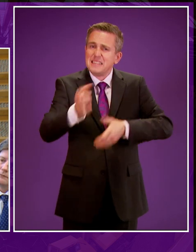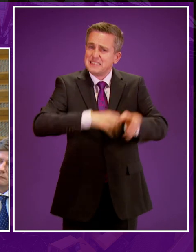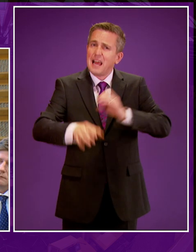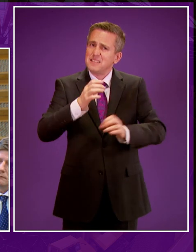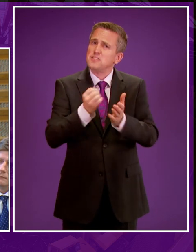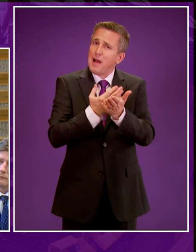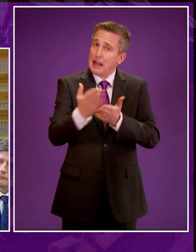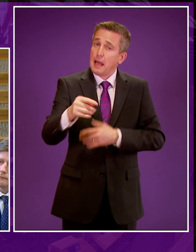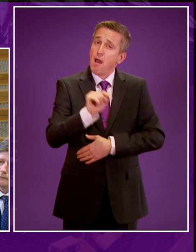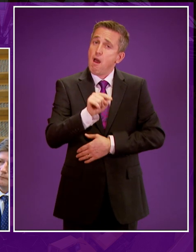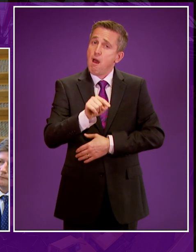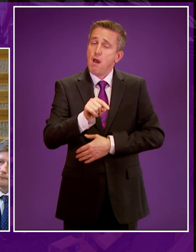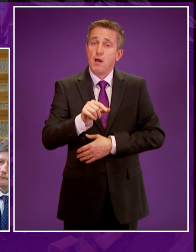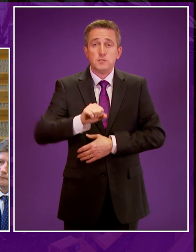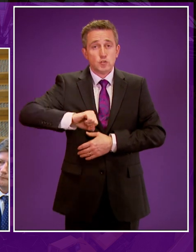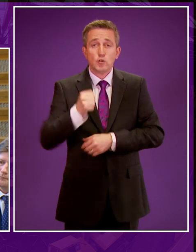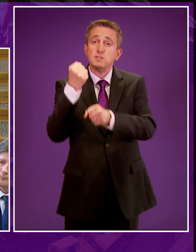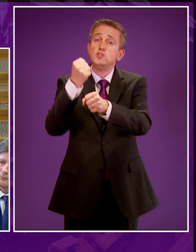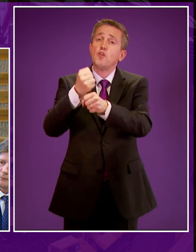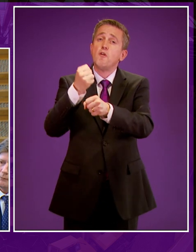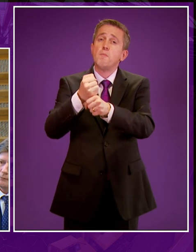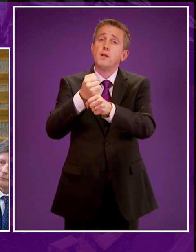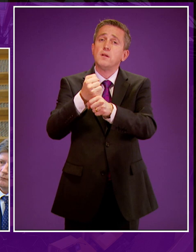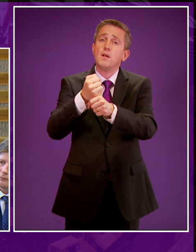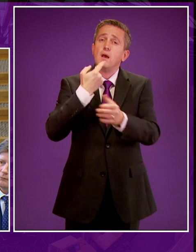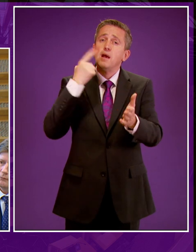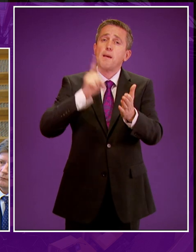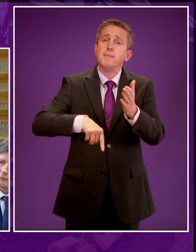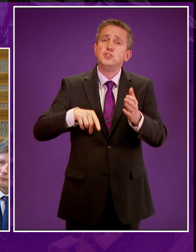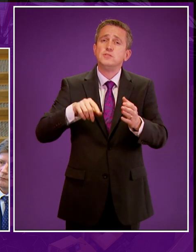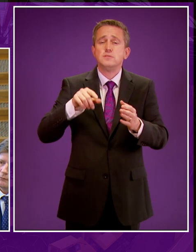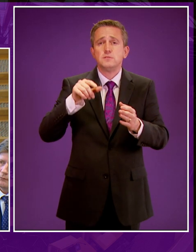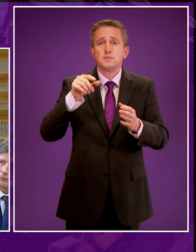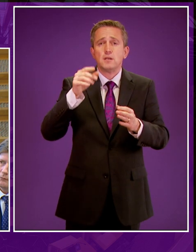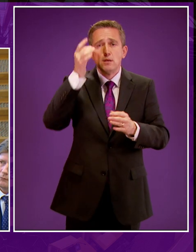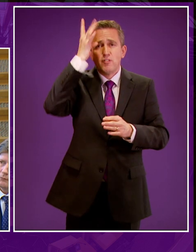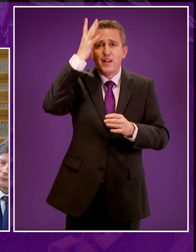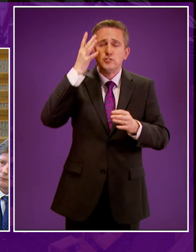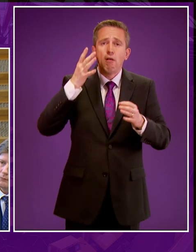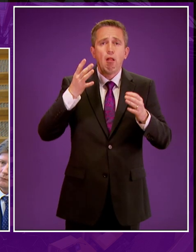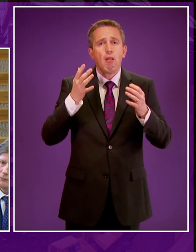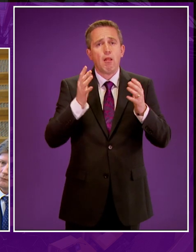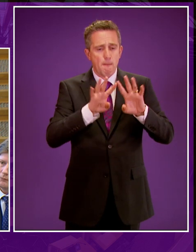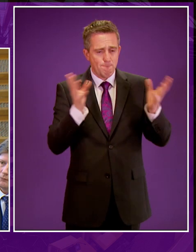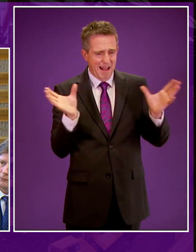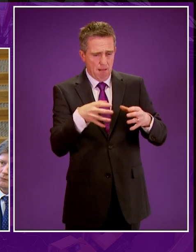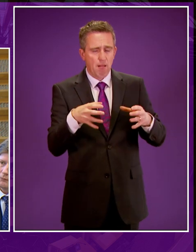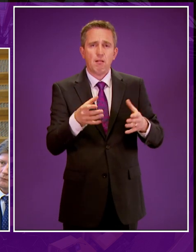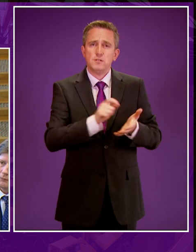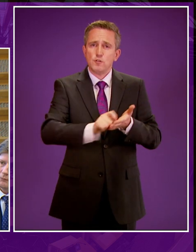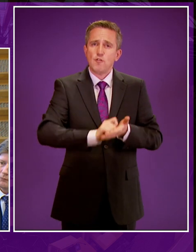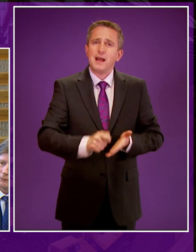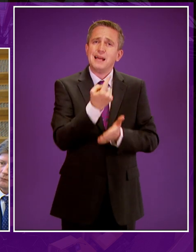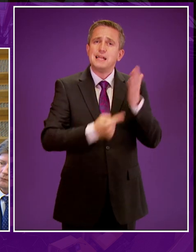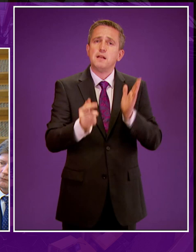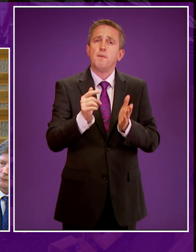and the reason we know that is the Scottish Government commissioned its own expert scientific panel to give an independent report, which